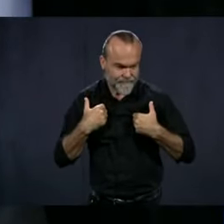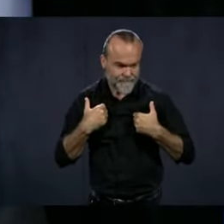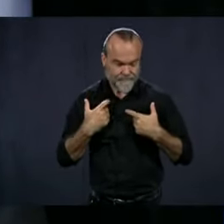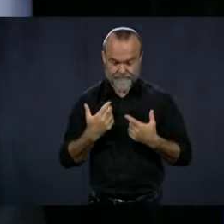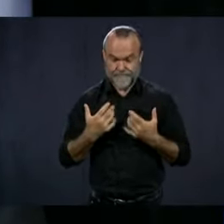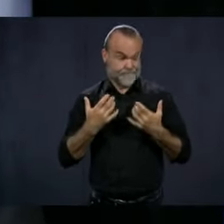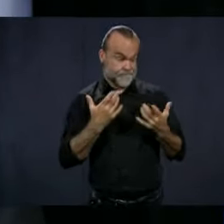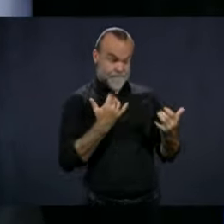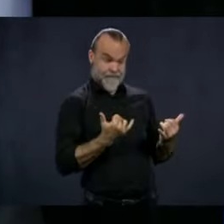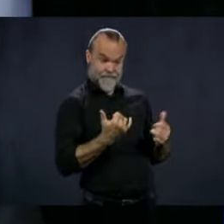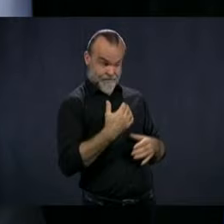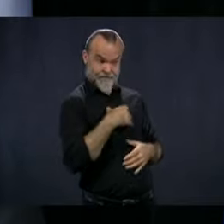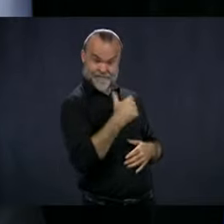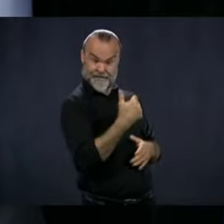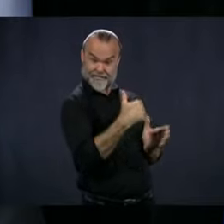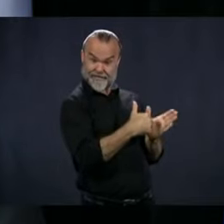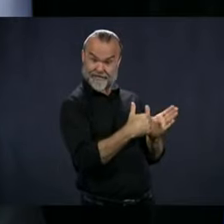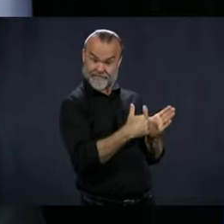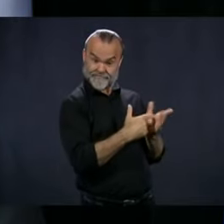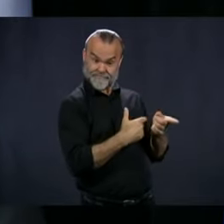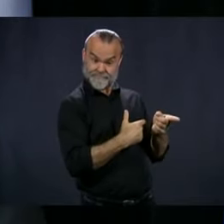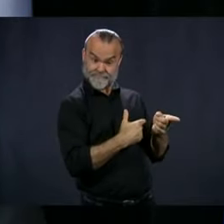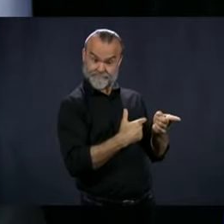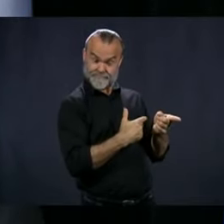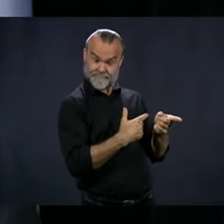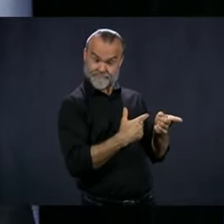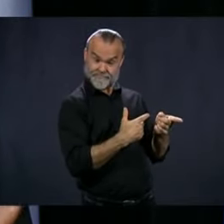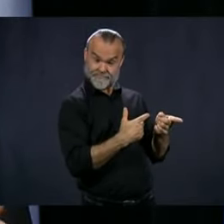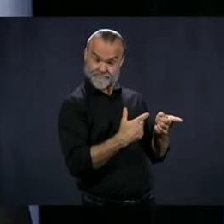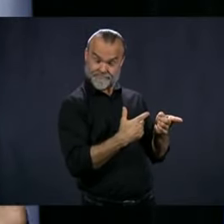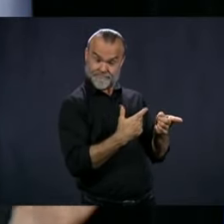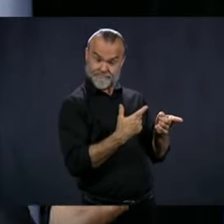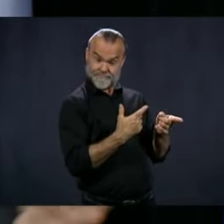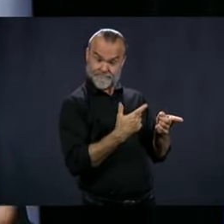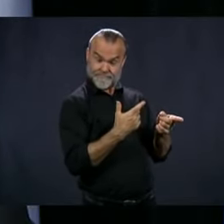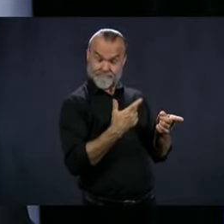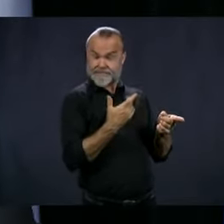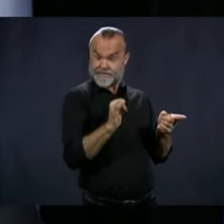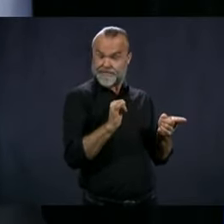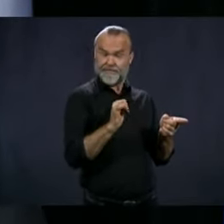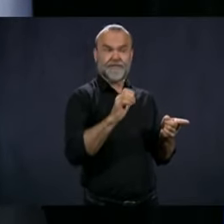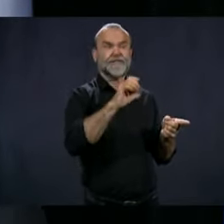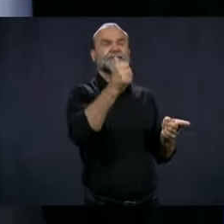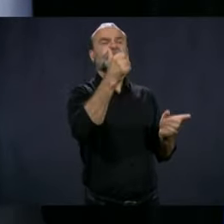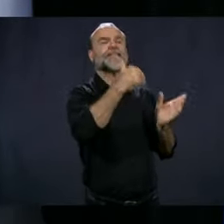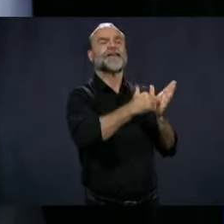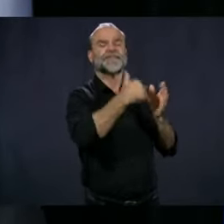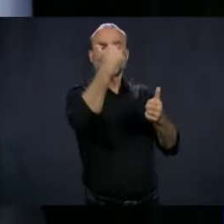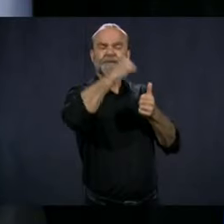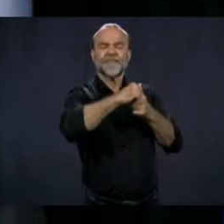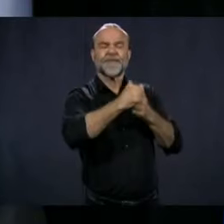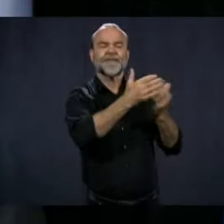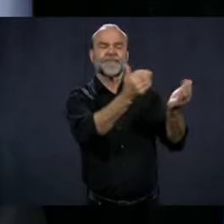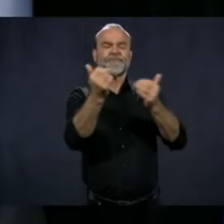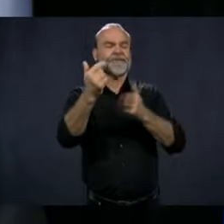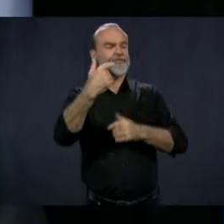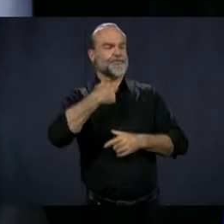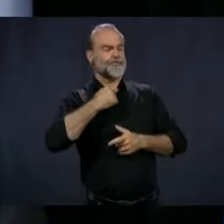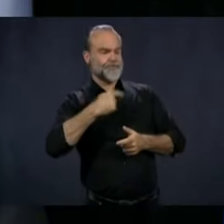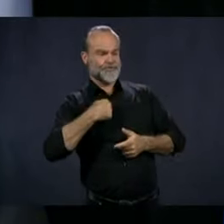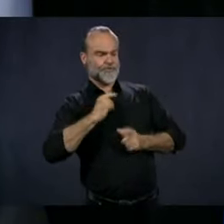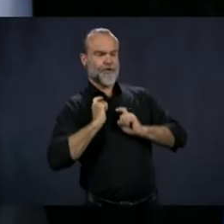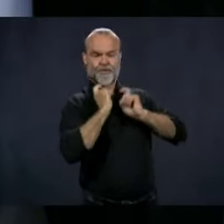10,000 people and we still have 10,000 It came from the website Je Contribue.